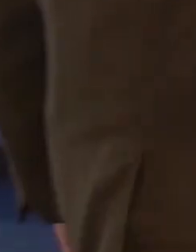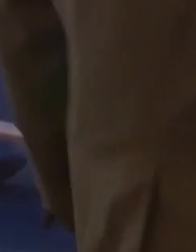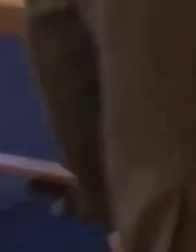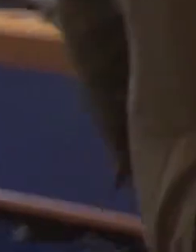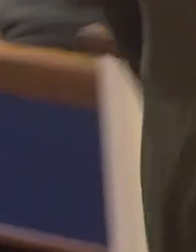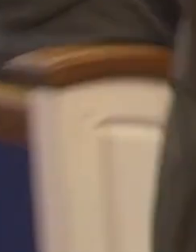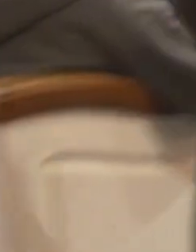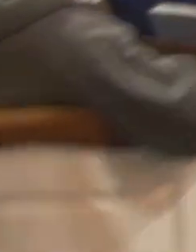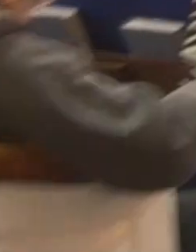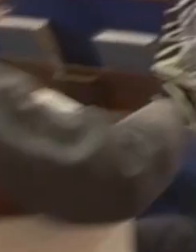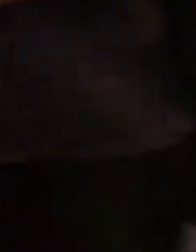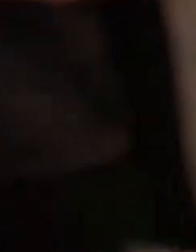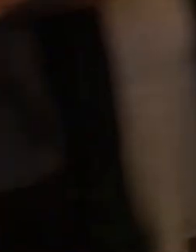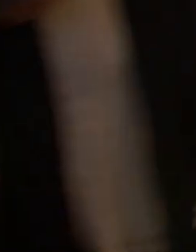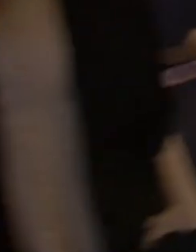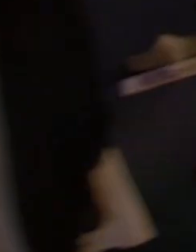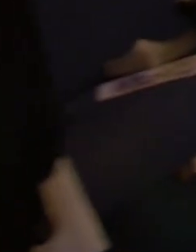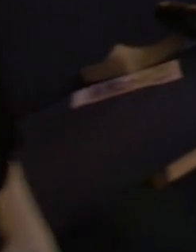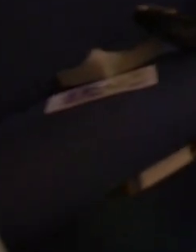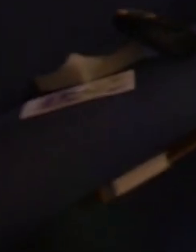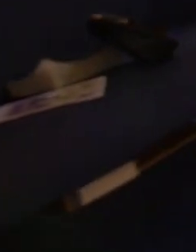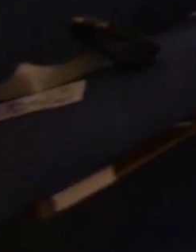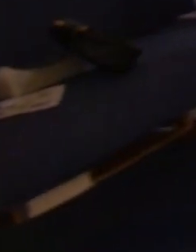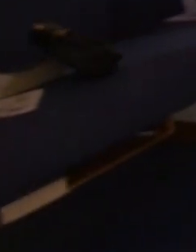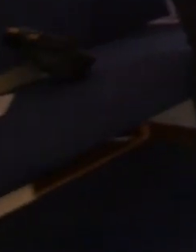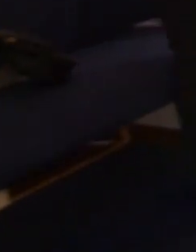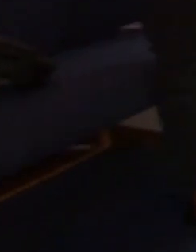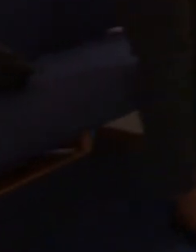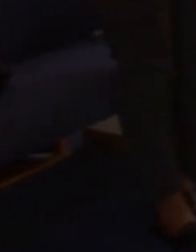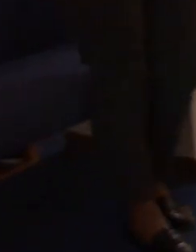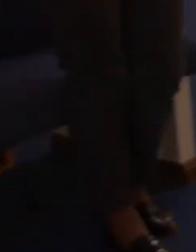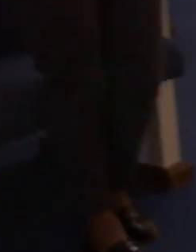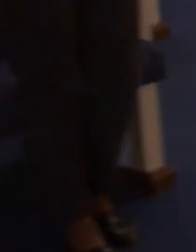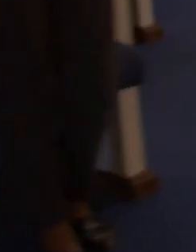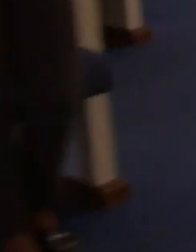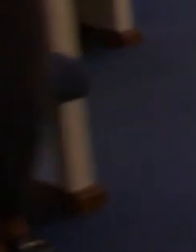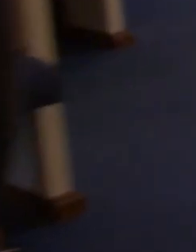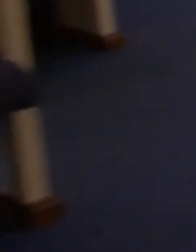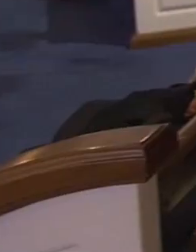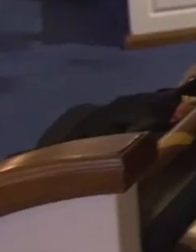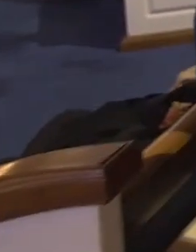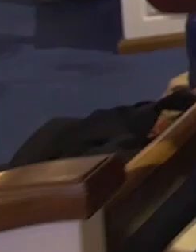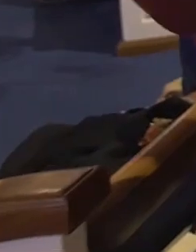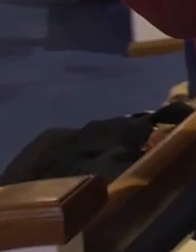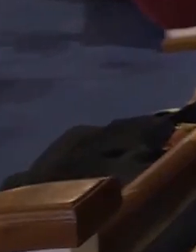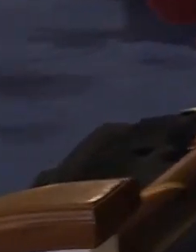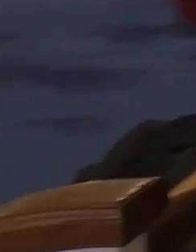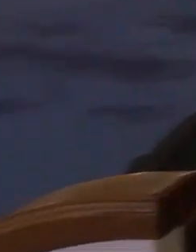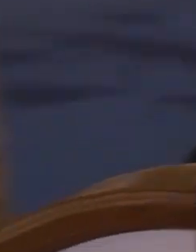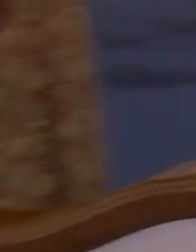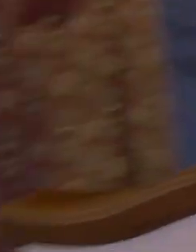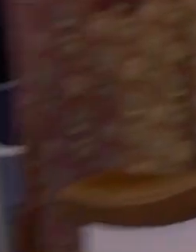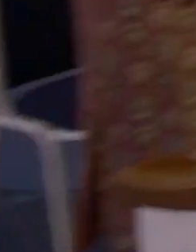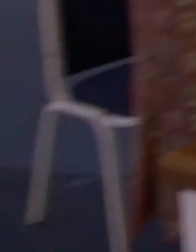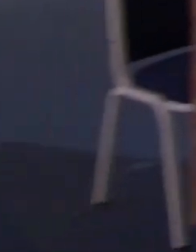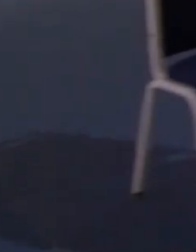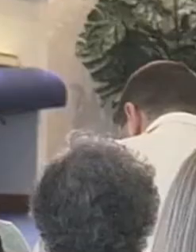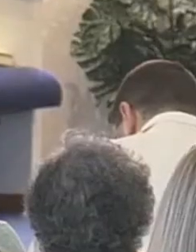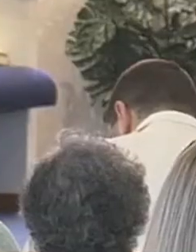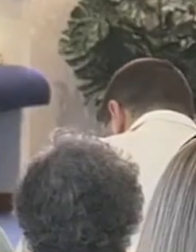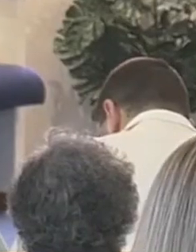Take comfort in the fact that God is sovereign over all the circumstances of your life and praise God in the darkness.